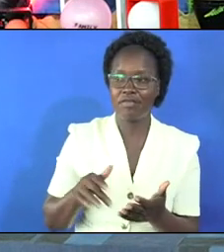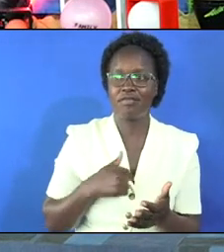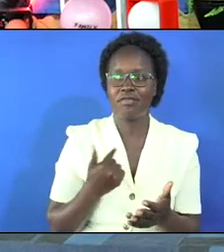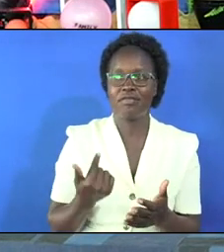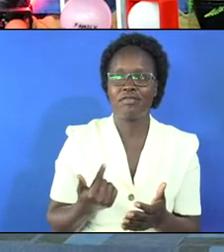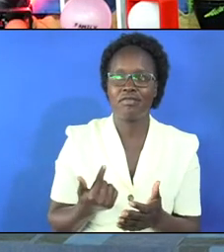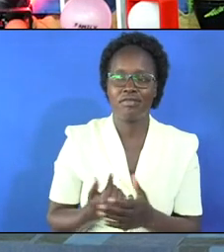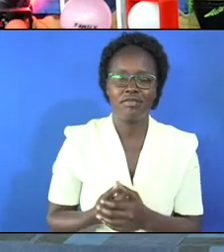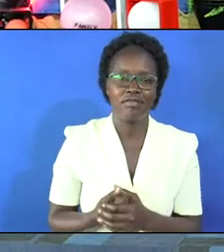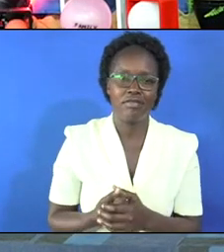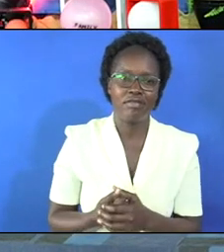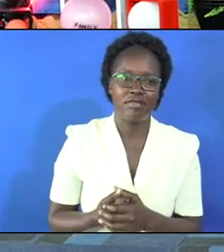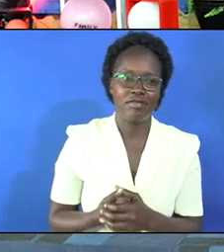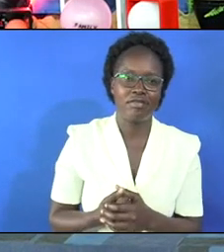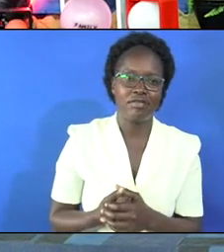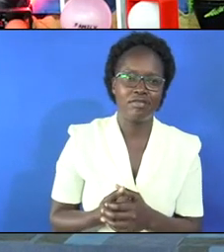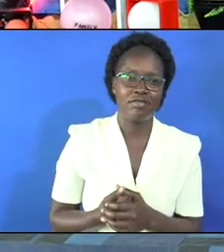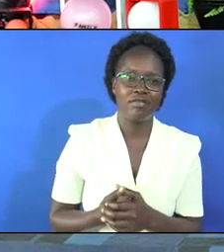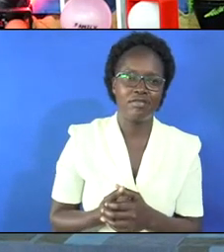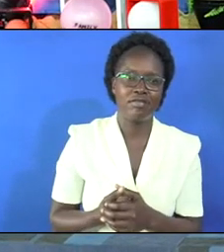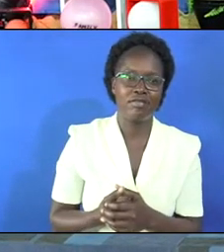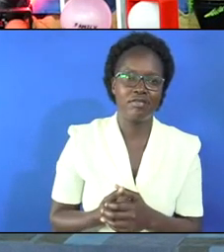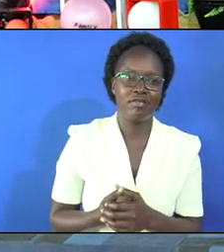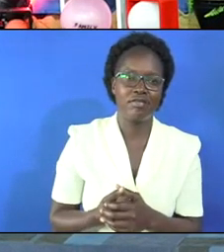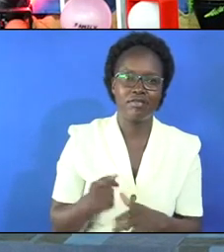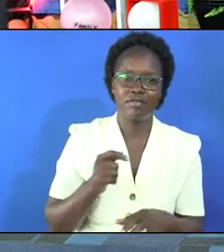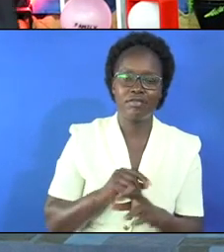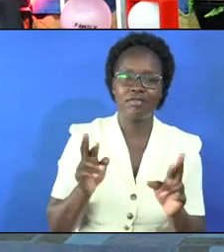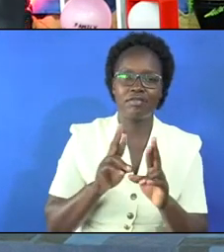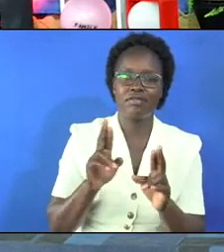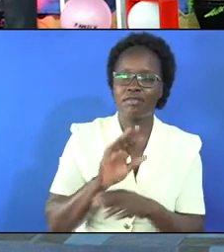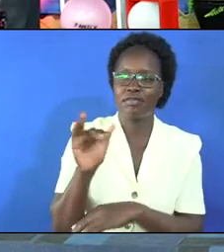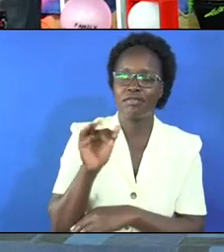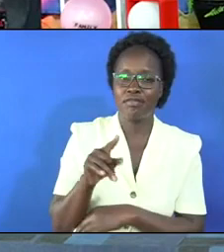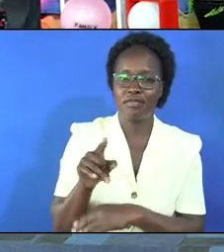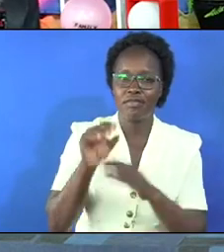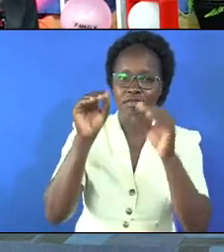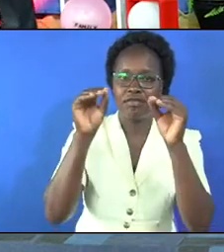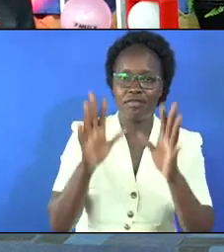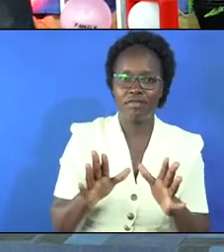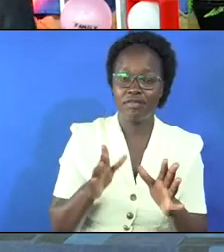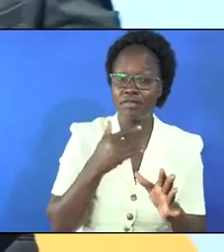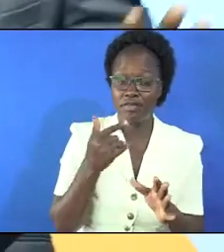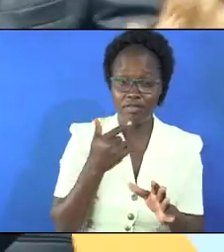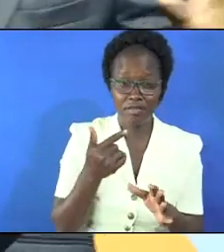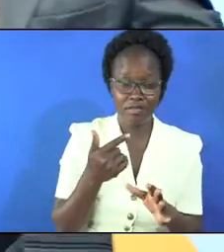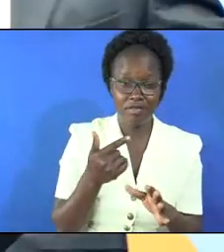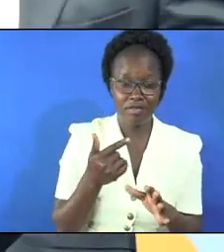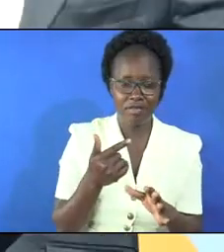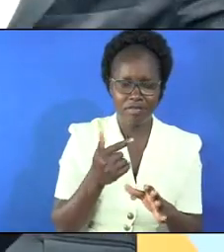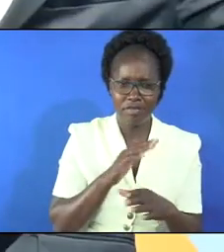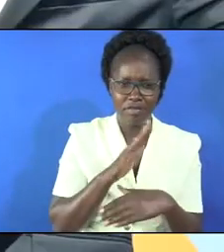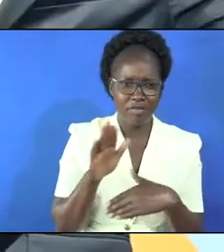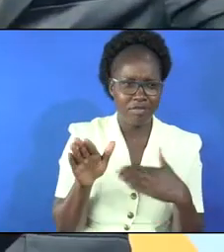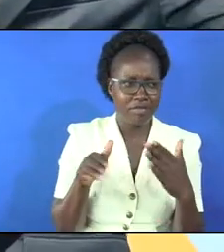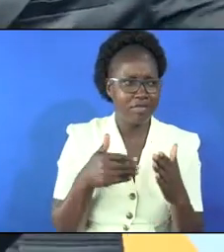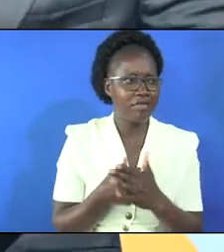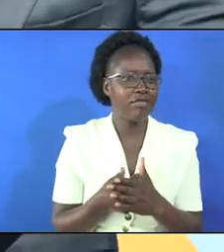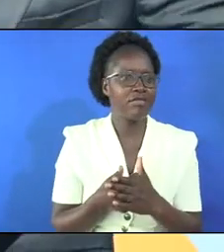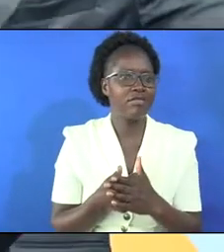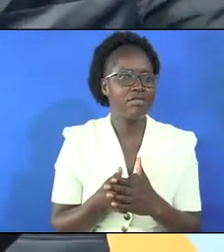when she was going to do her exams that the teachers have said that all